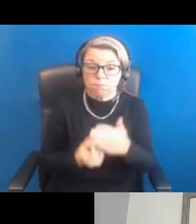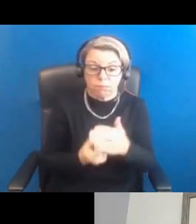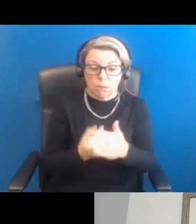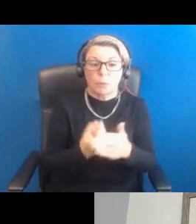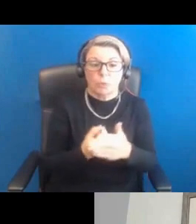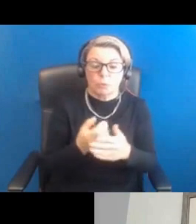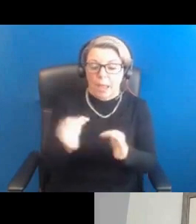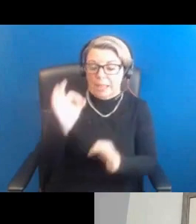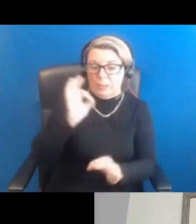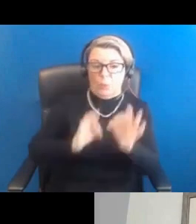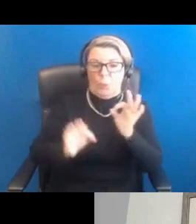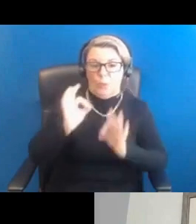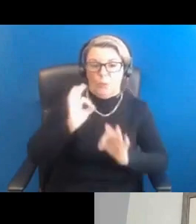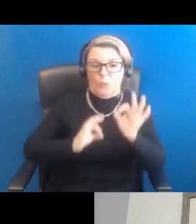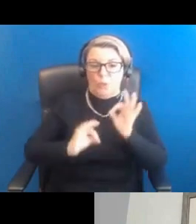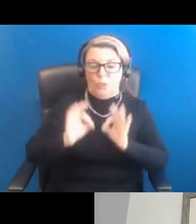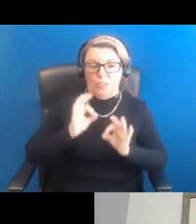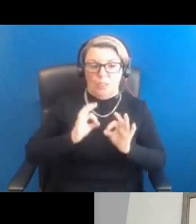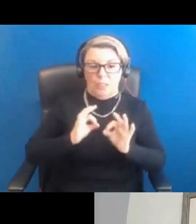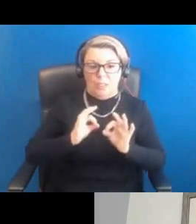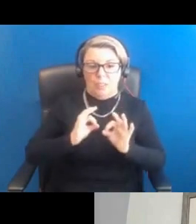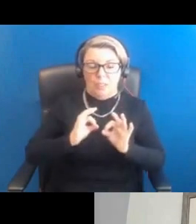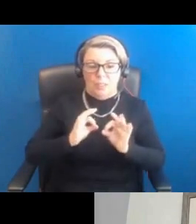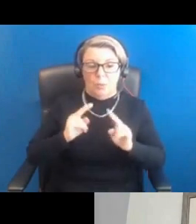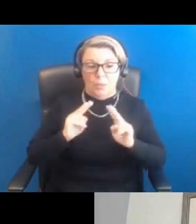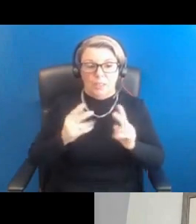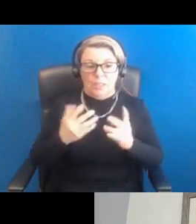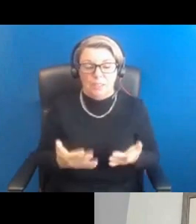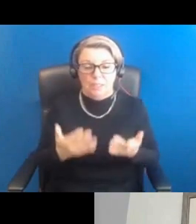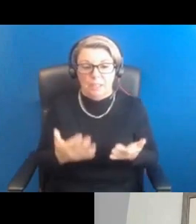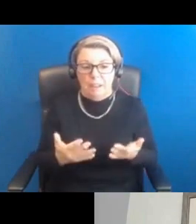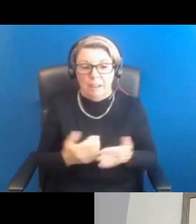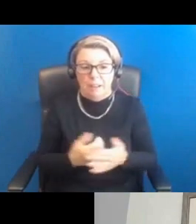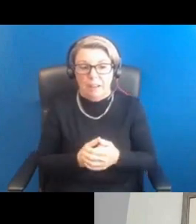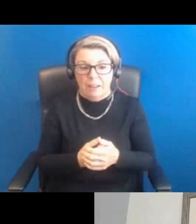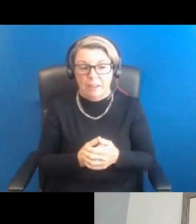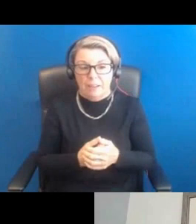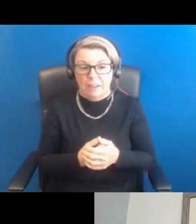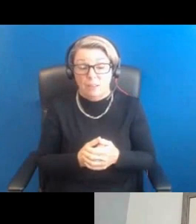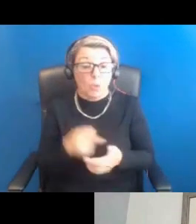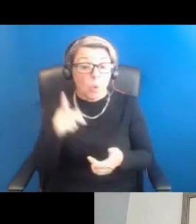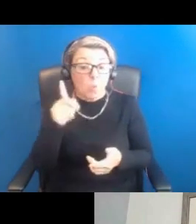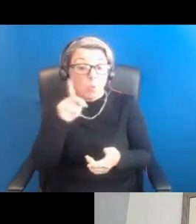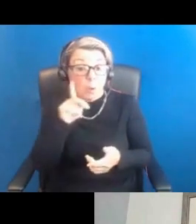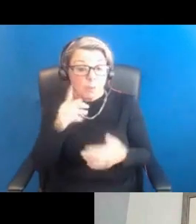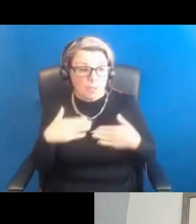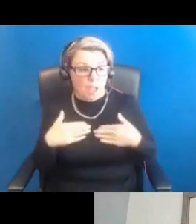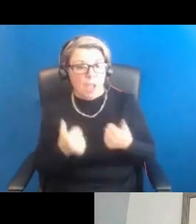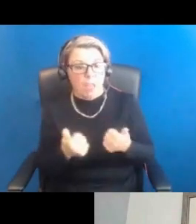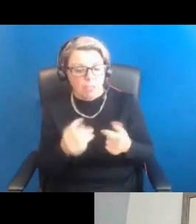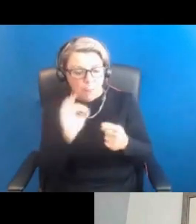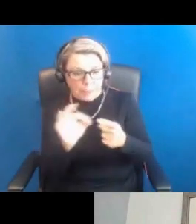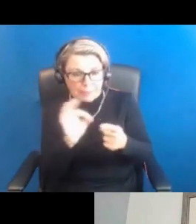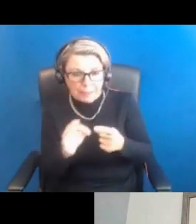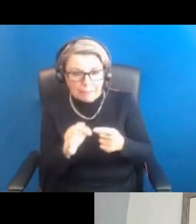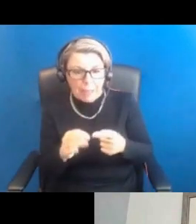we see today as part of a series that we've undertaken on women's health, particularly menstrual